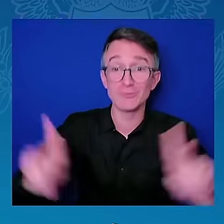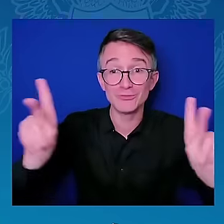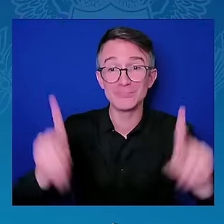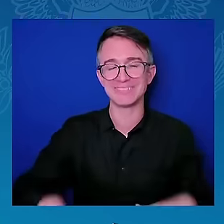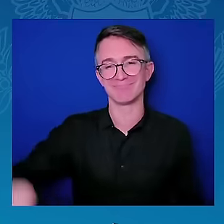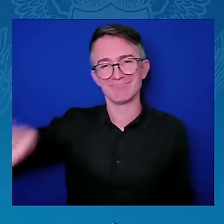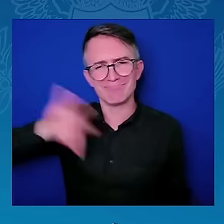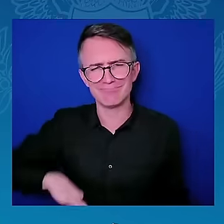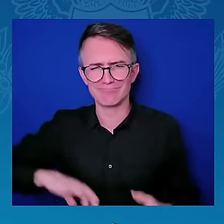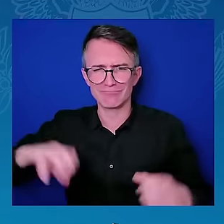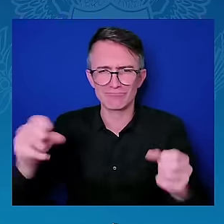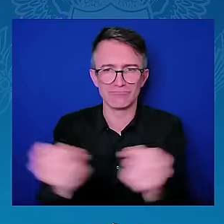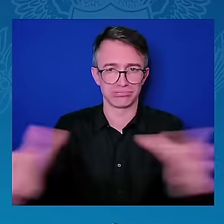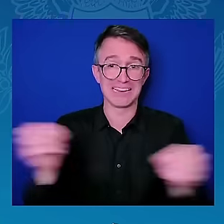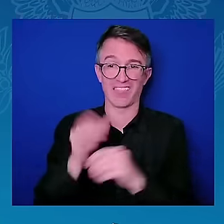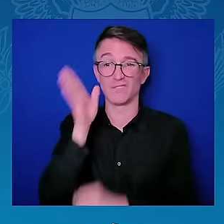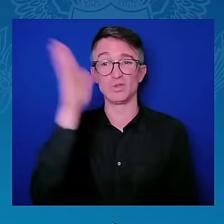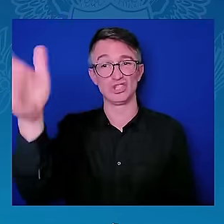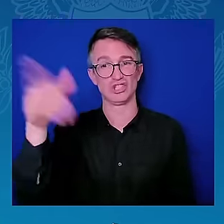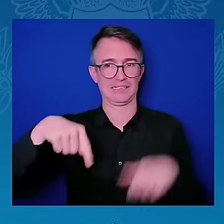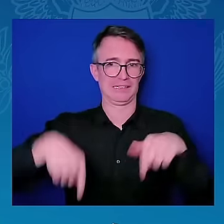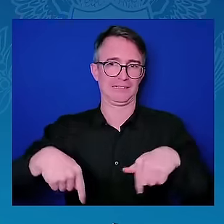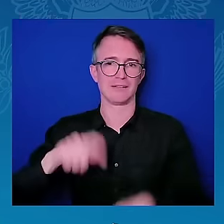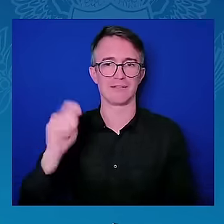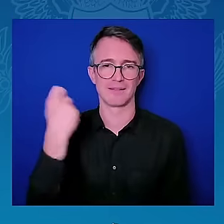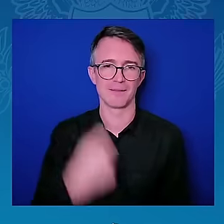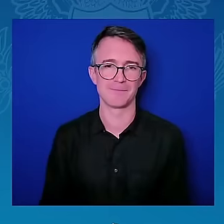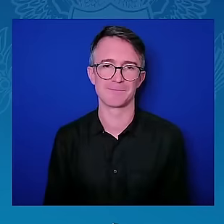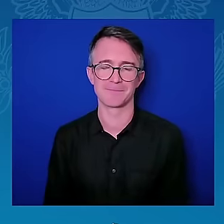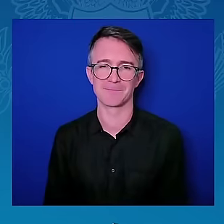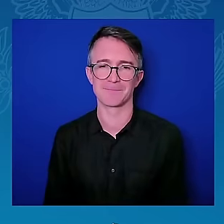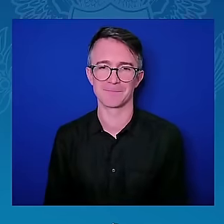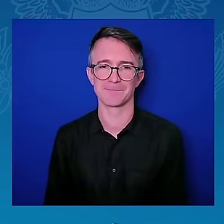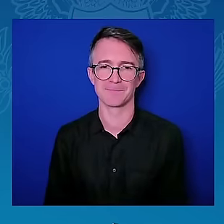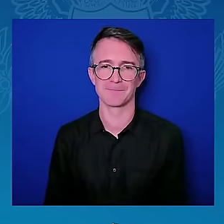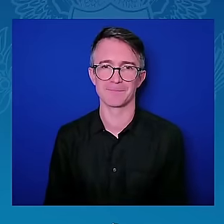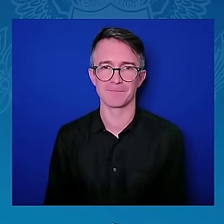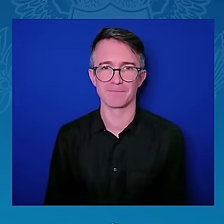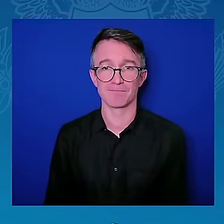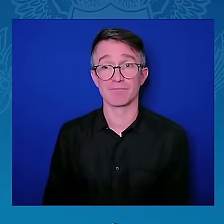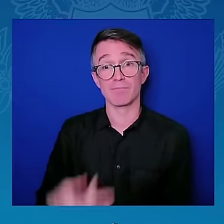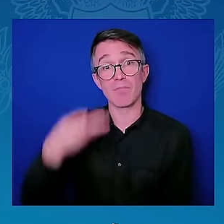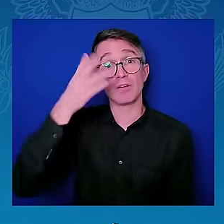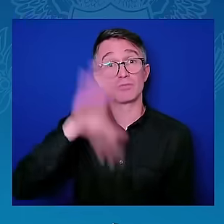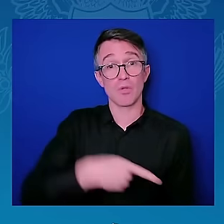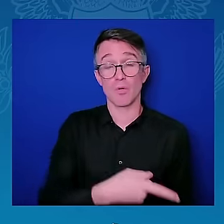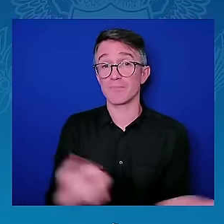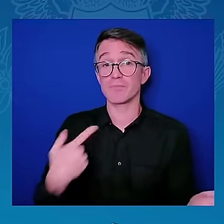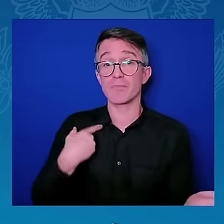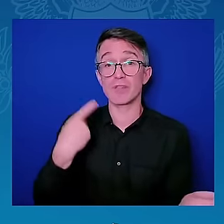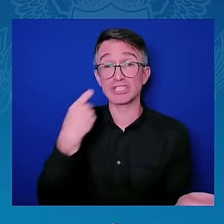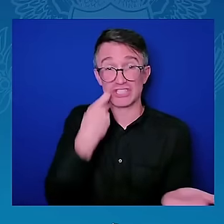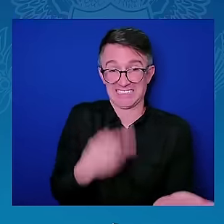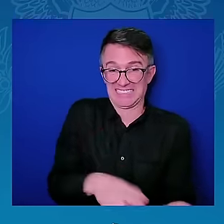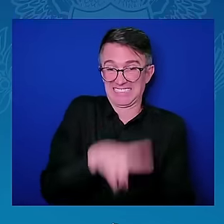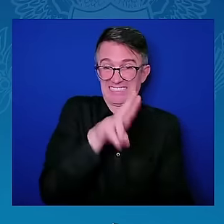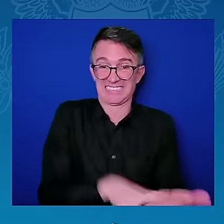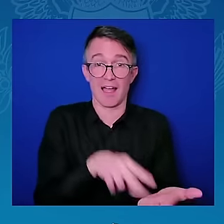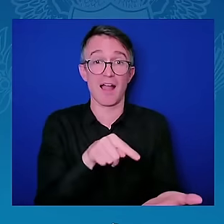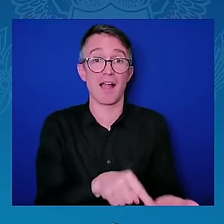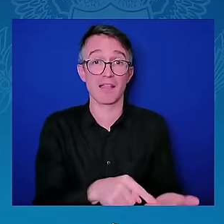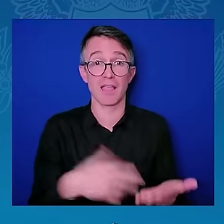in to a billion-dollar investment using American technology from Microsoft,